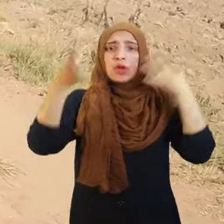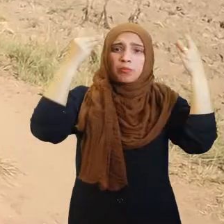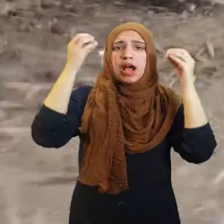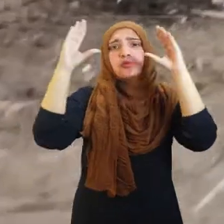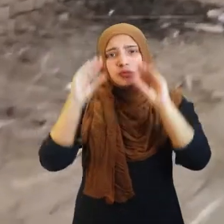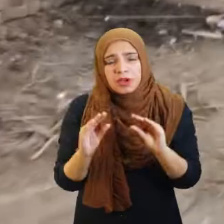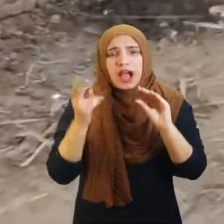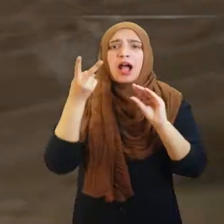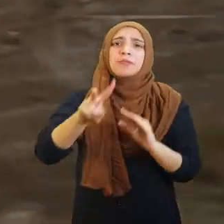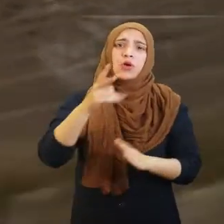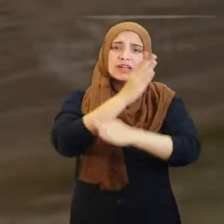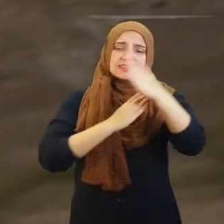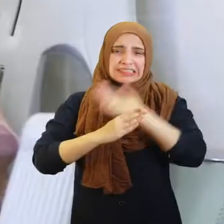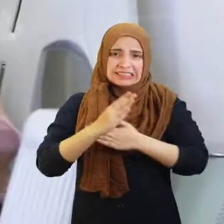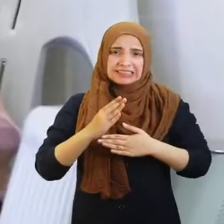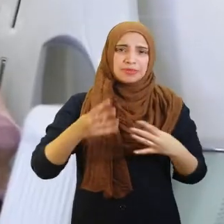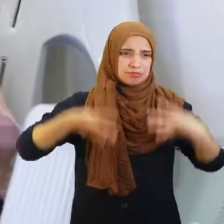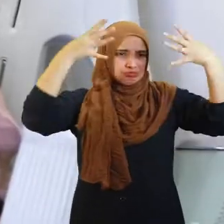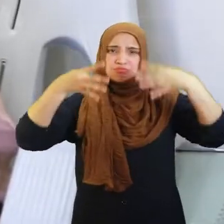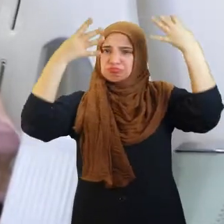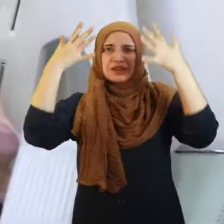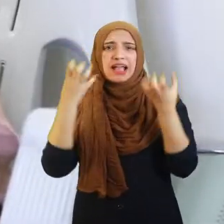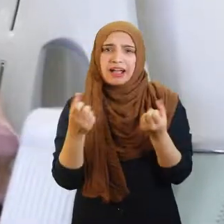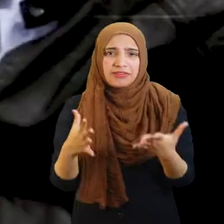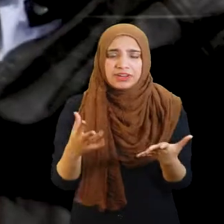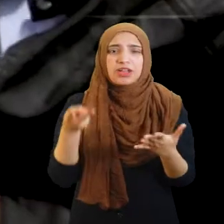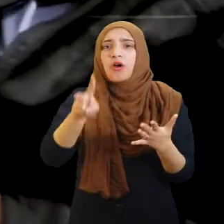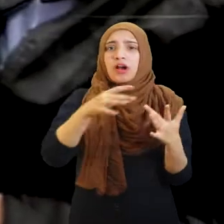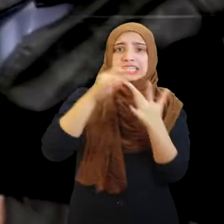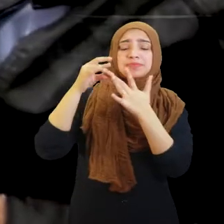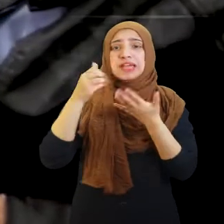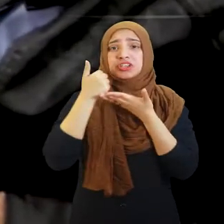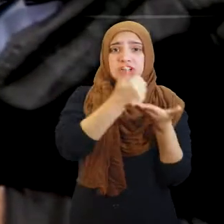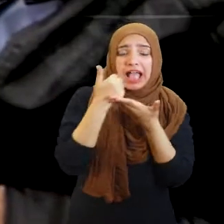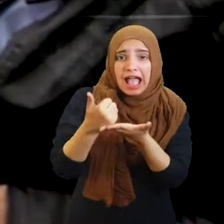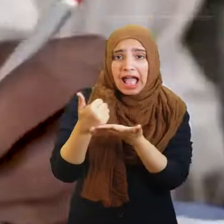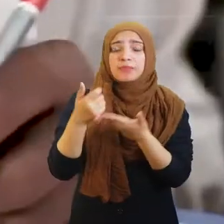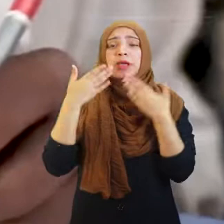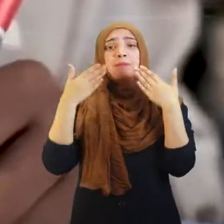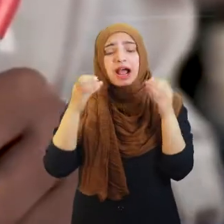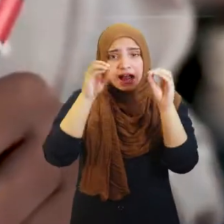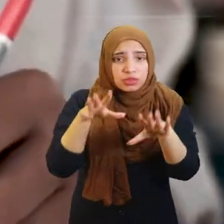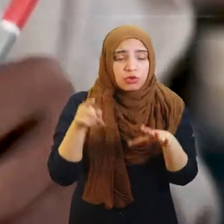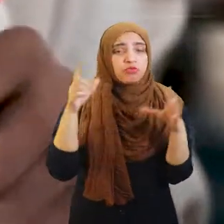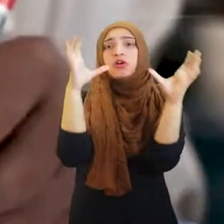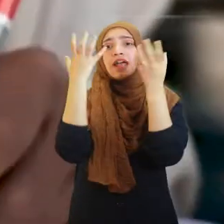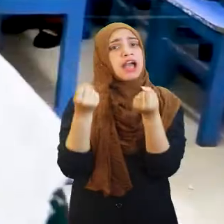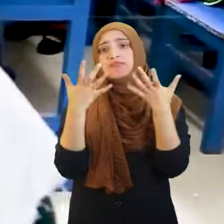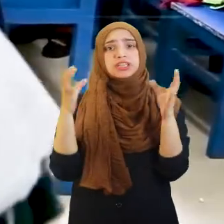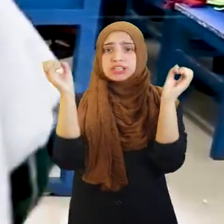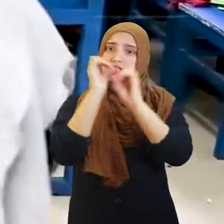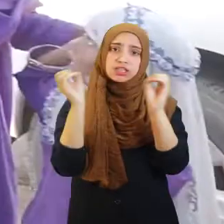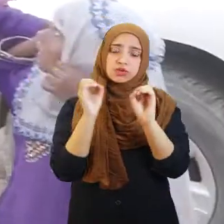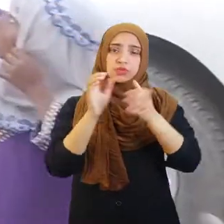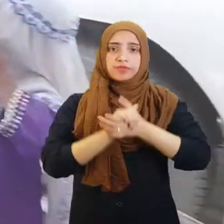stigmas, inaccessible infrastructure and the absence of specialized services for rehabilitation and education are major